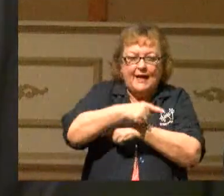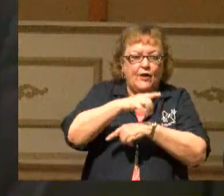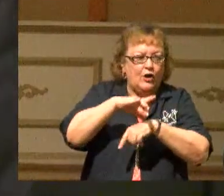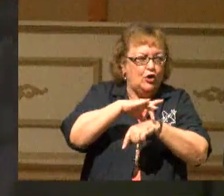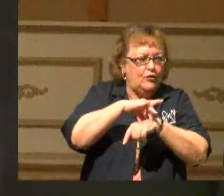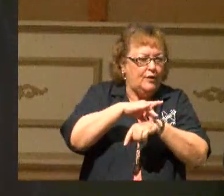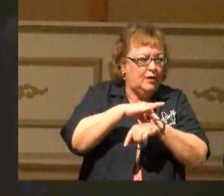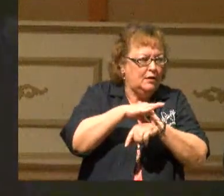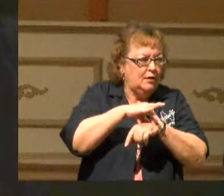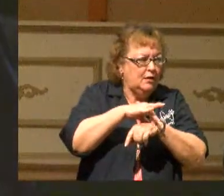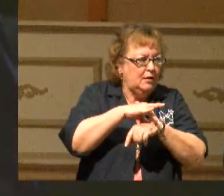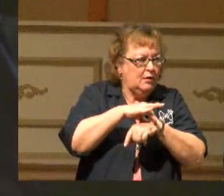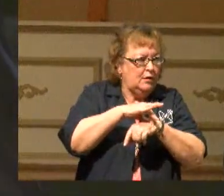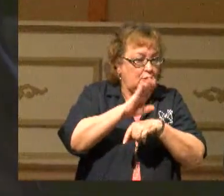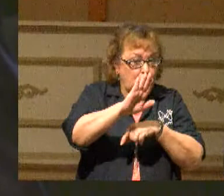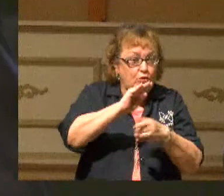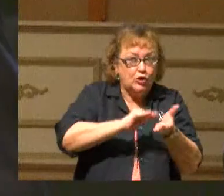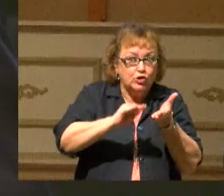What is your excuse?